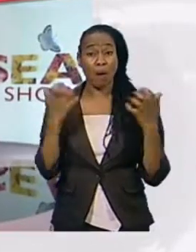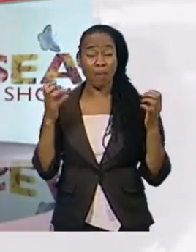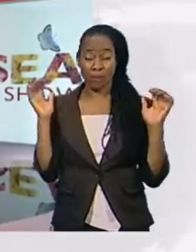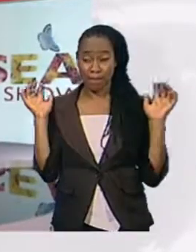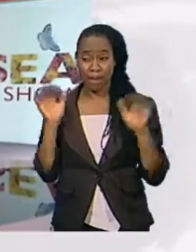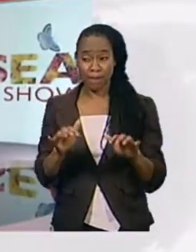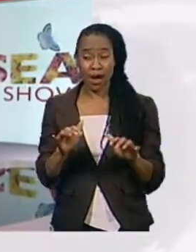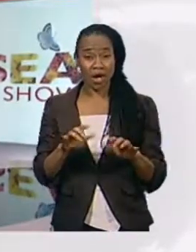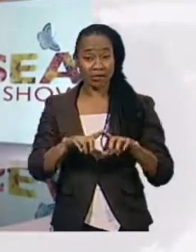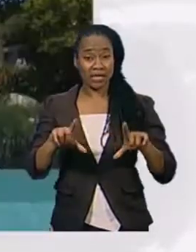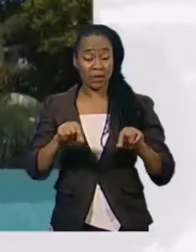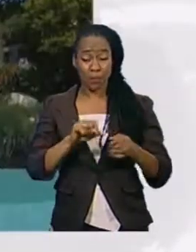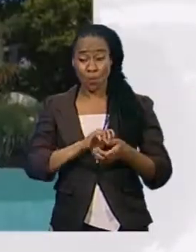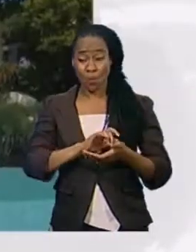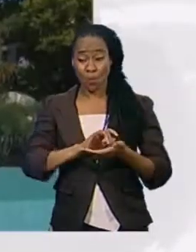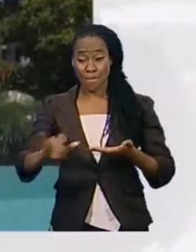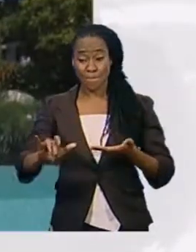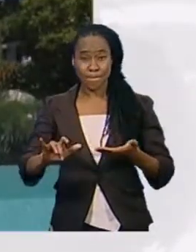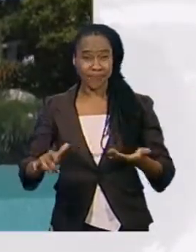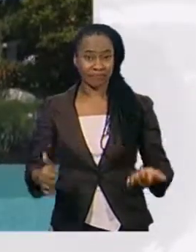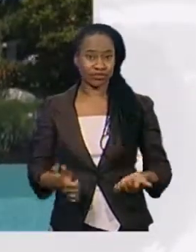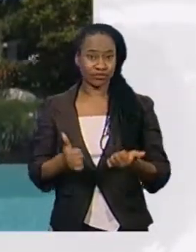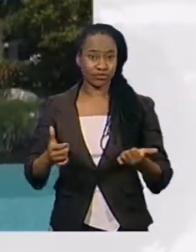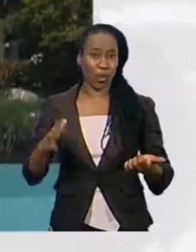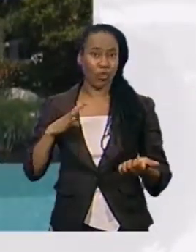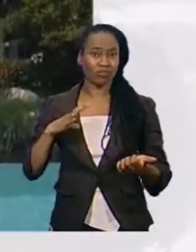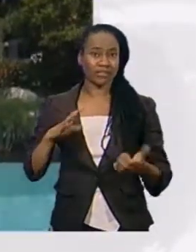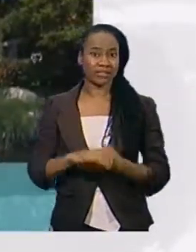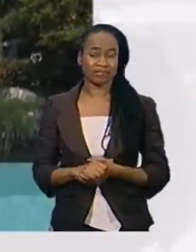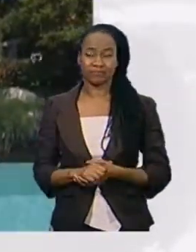sold out. Tamsin Smith is there for us. Tamsin.